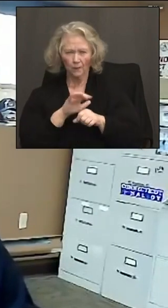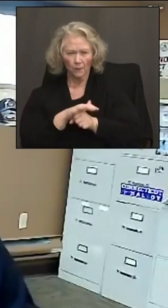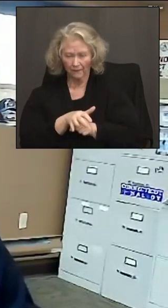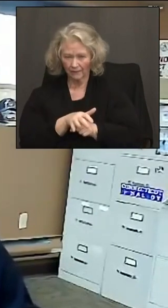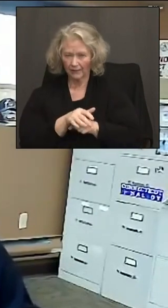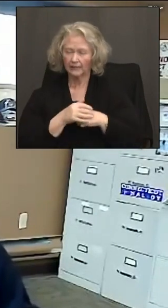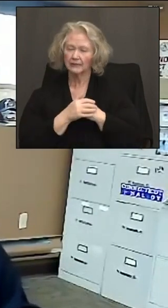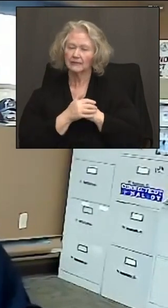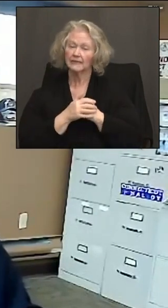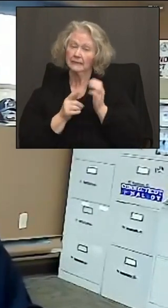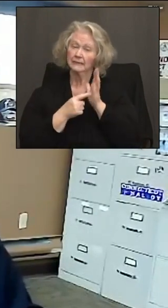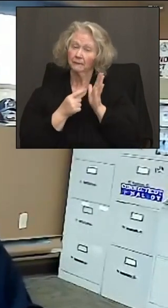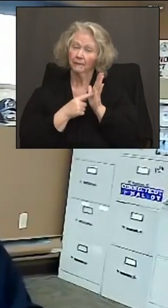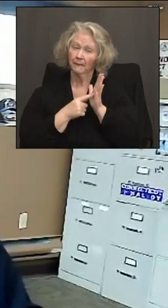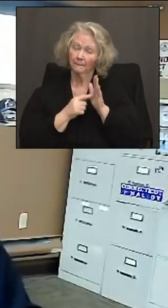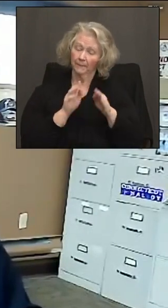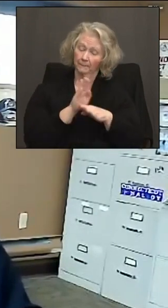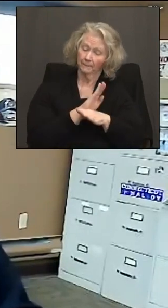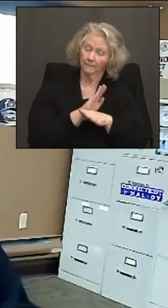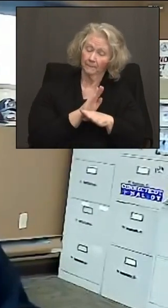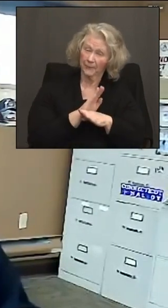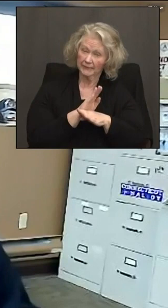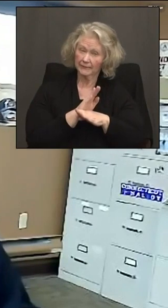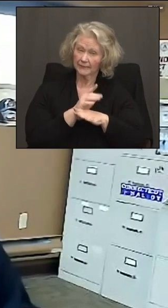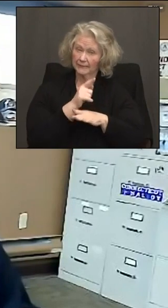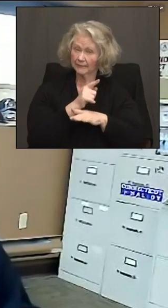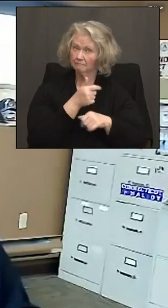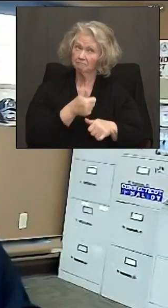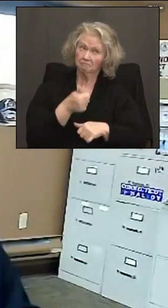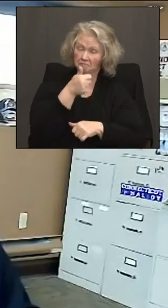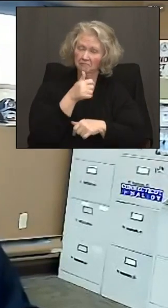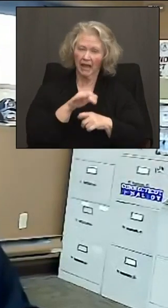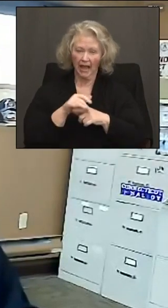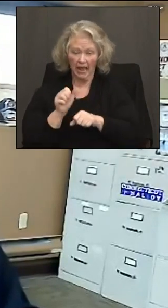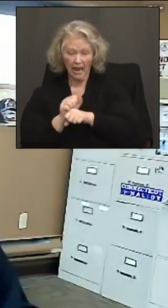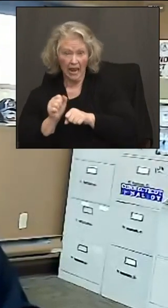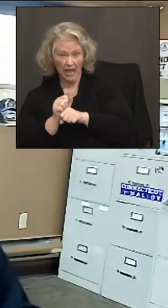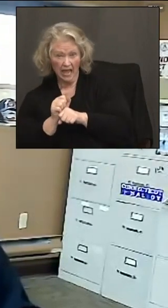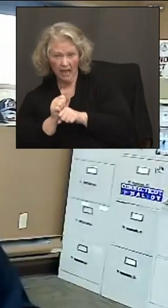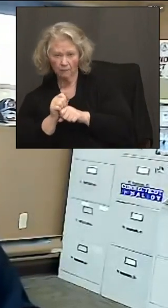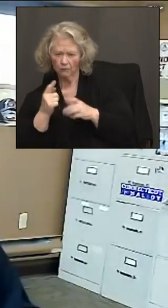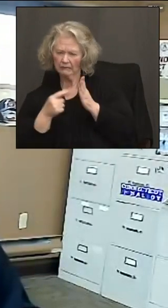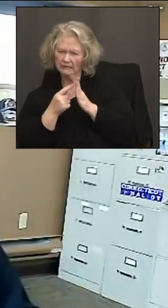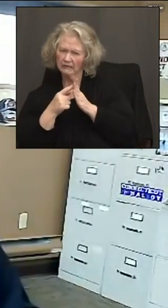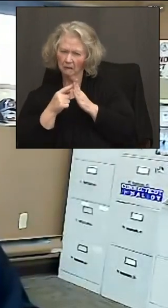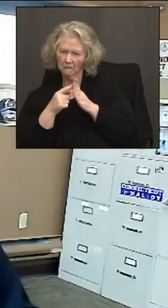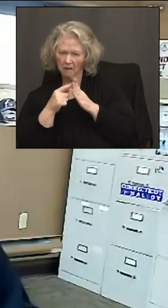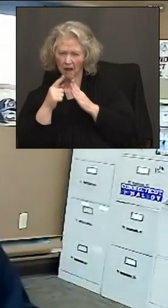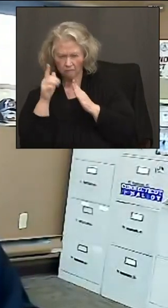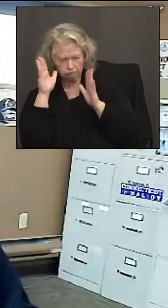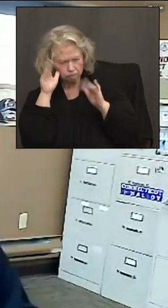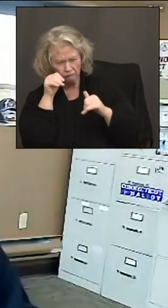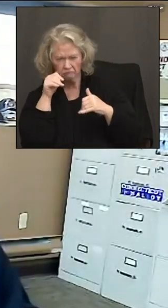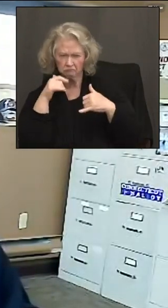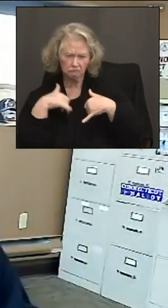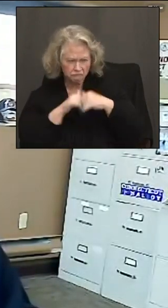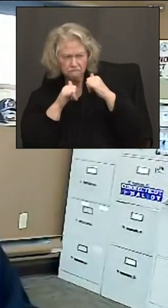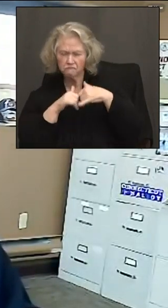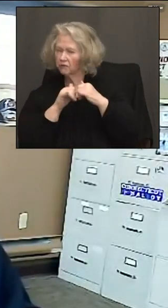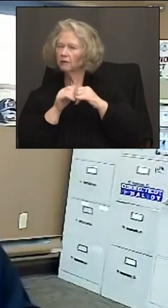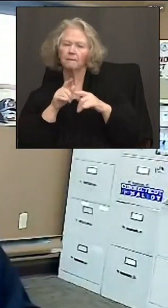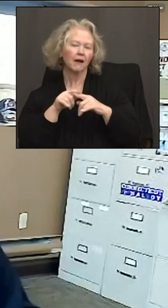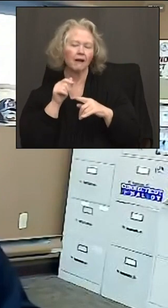time tend to buttheads. Not always, but it happens. But we also know how to come together when we know what's best for the state and everyone who lives here.